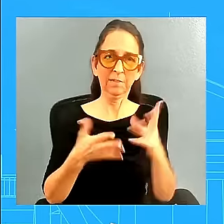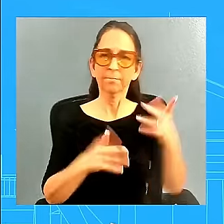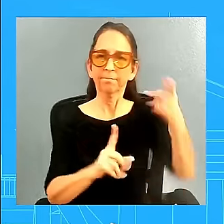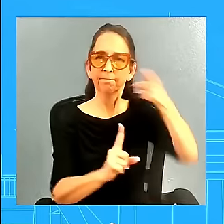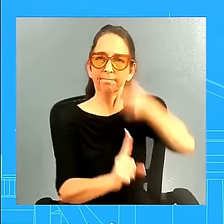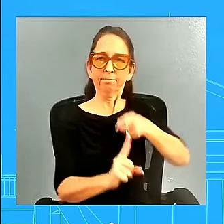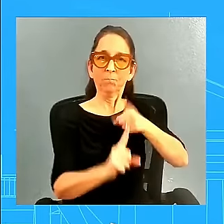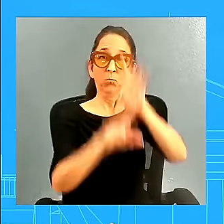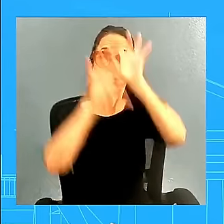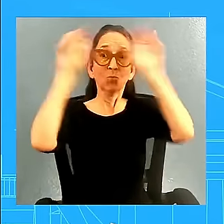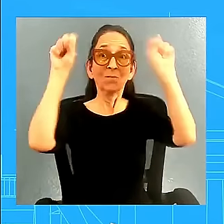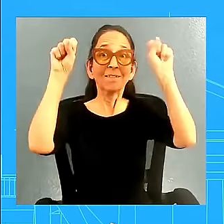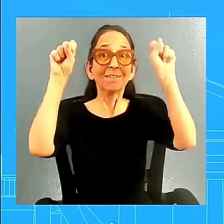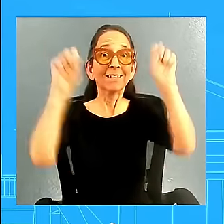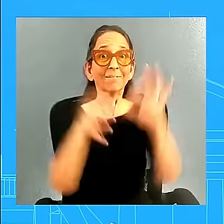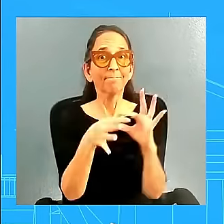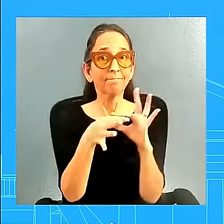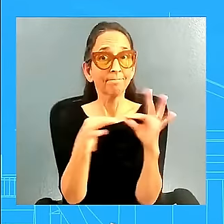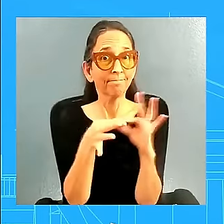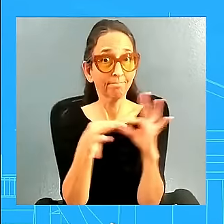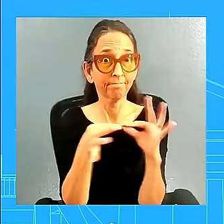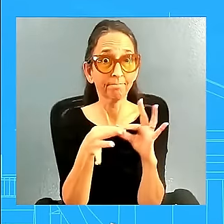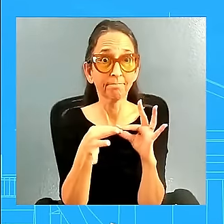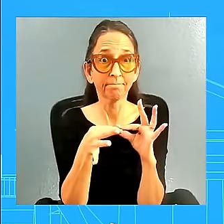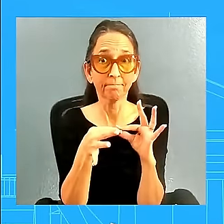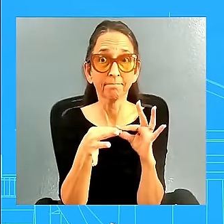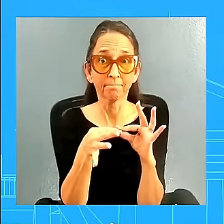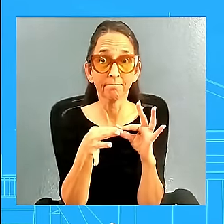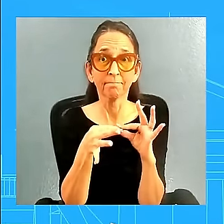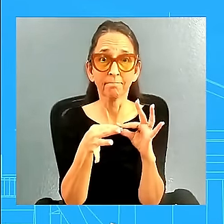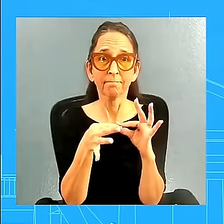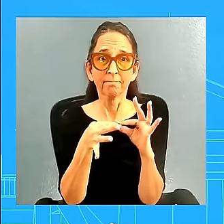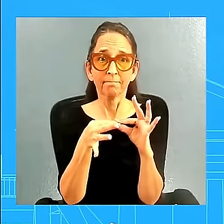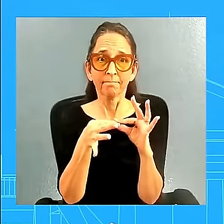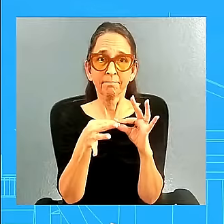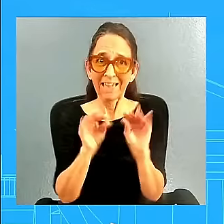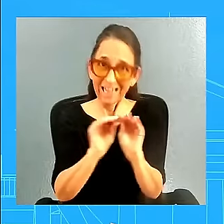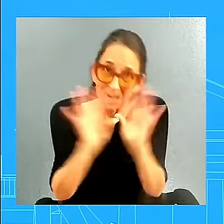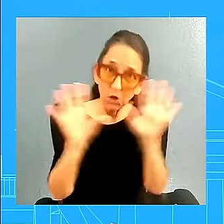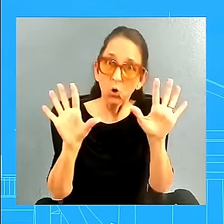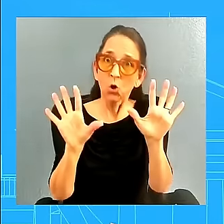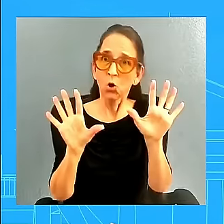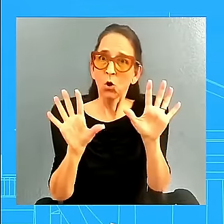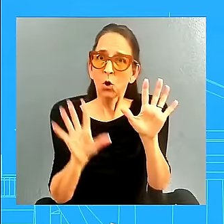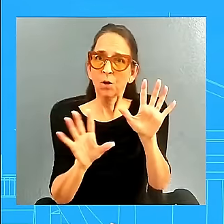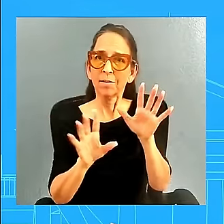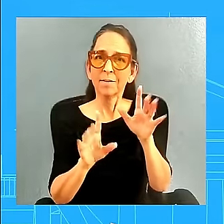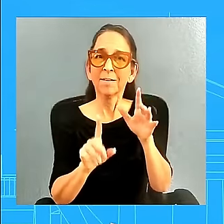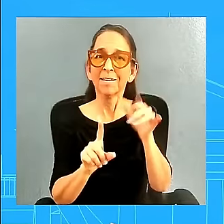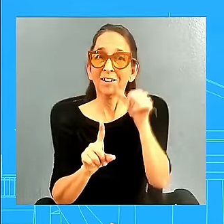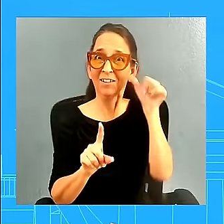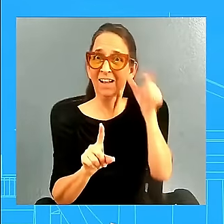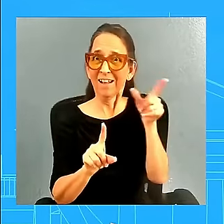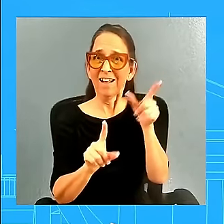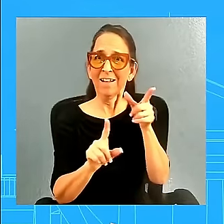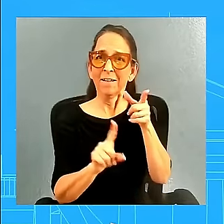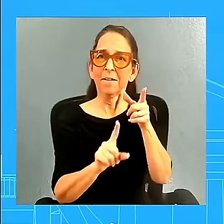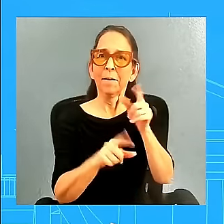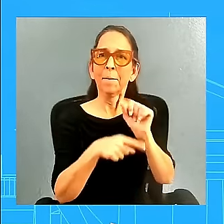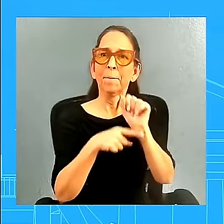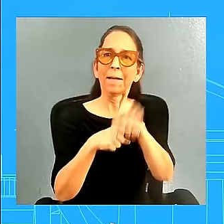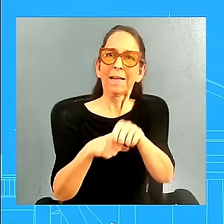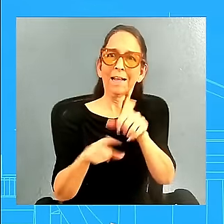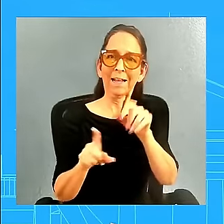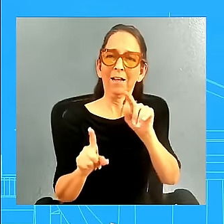Uh, he made clear, he made very clear yesterday that he was referring to defeating, uh, to defeating Donald Trump. That is what he was